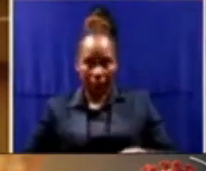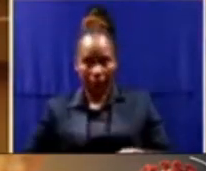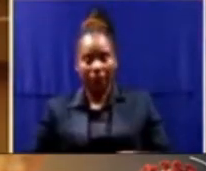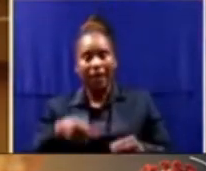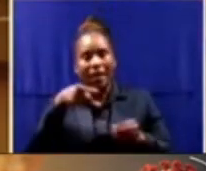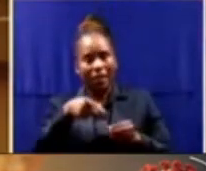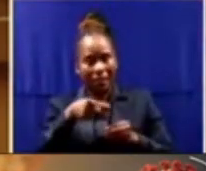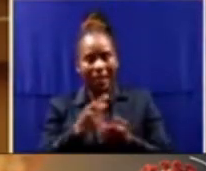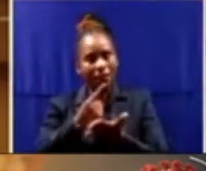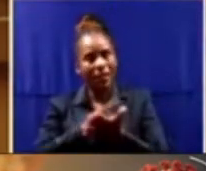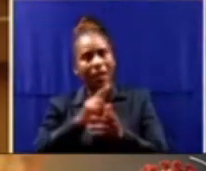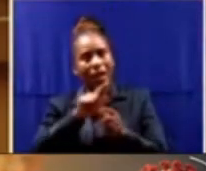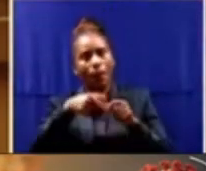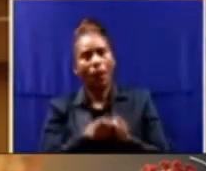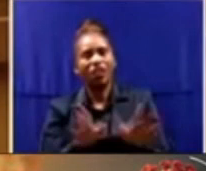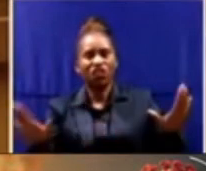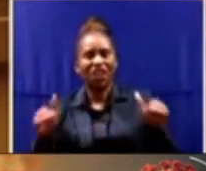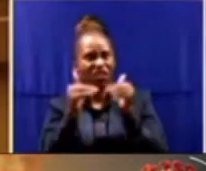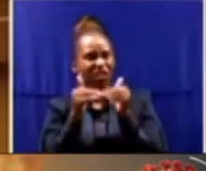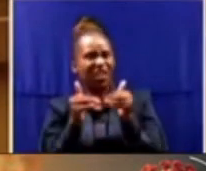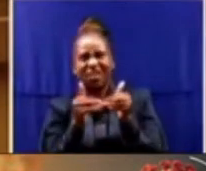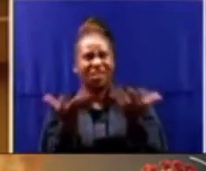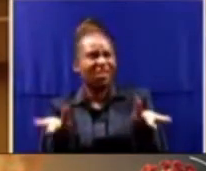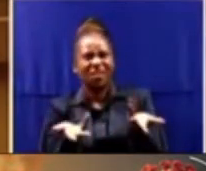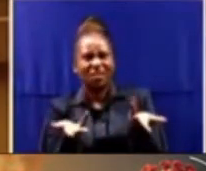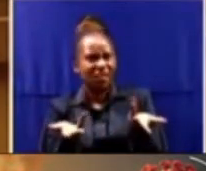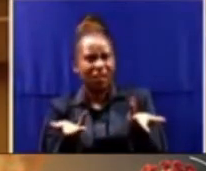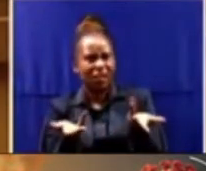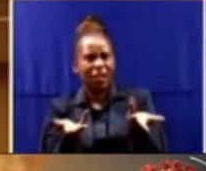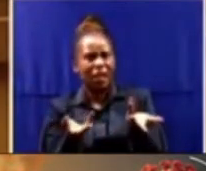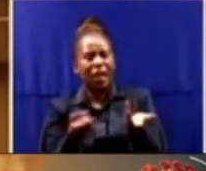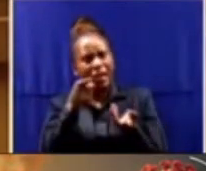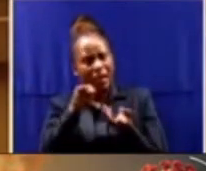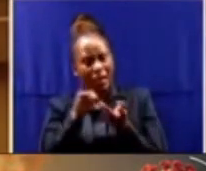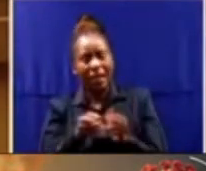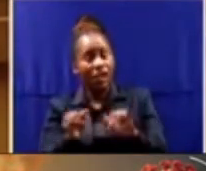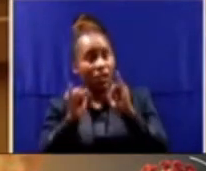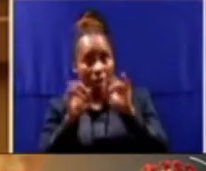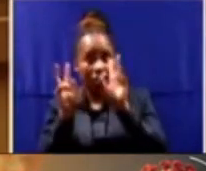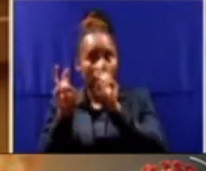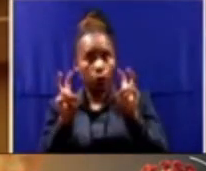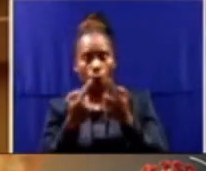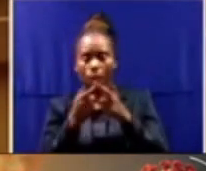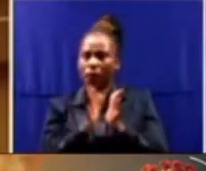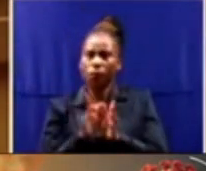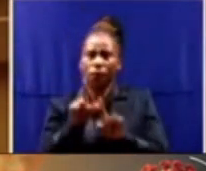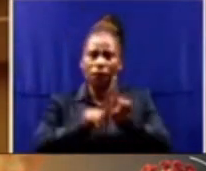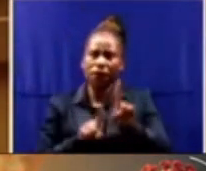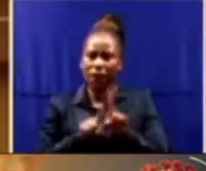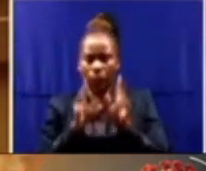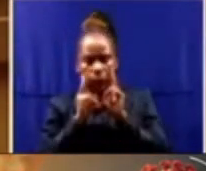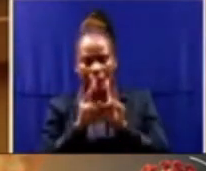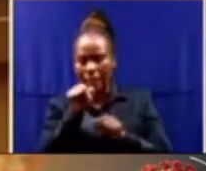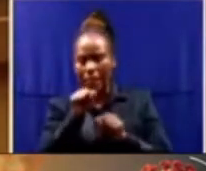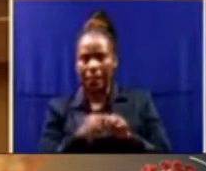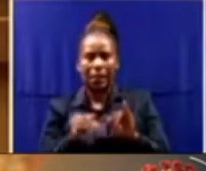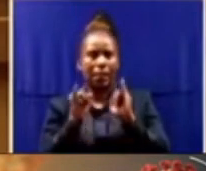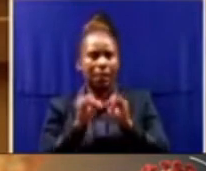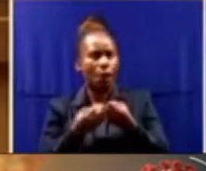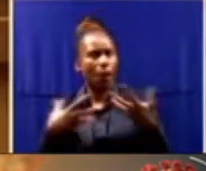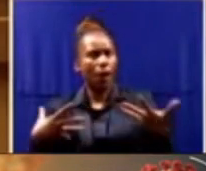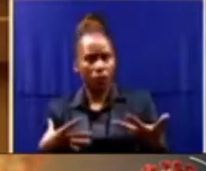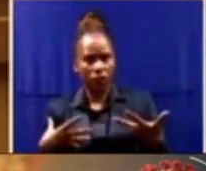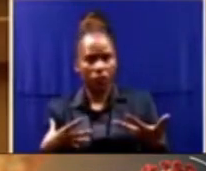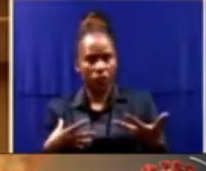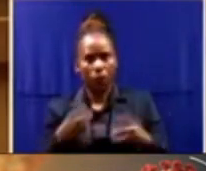and why the failure to take forensic sciences seriously has led to a miscarriage of justice for thousands of victims of some of the